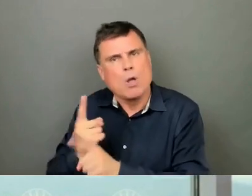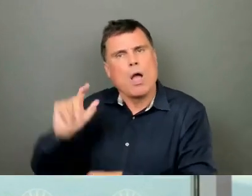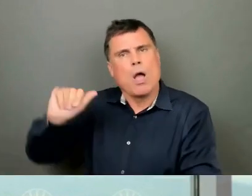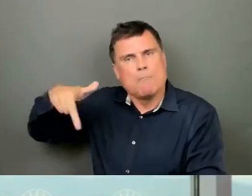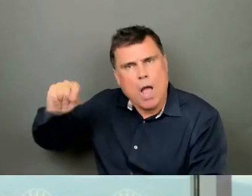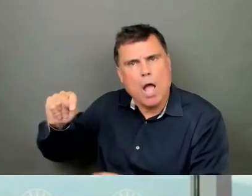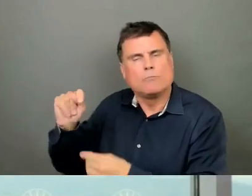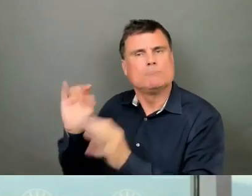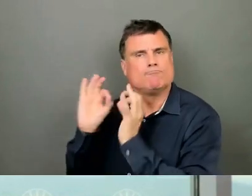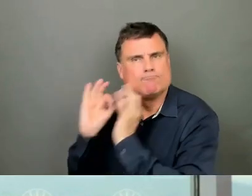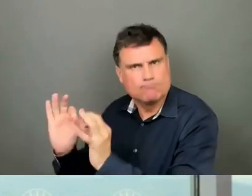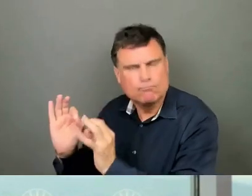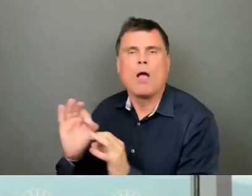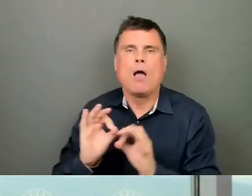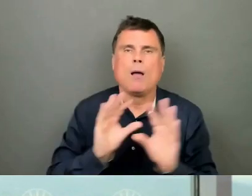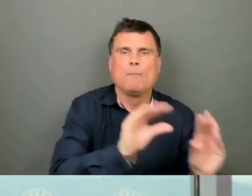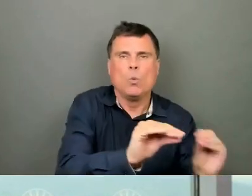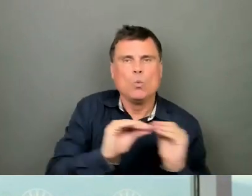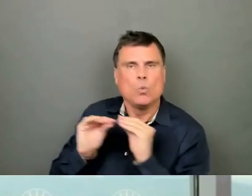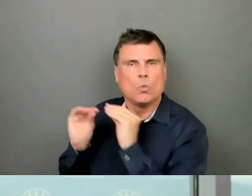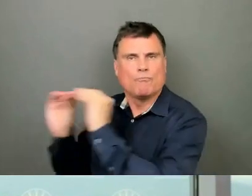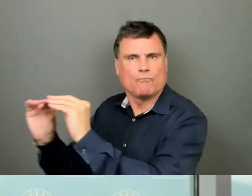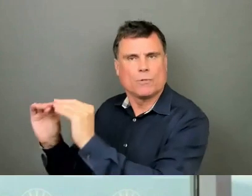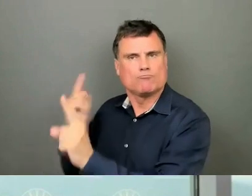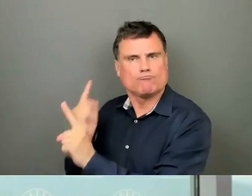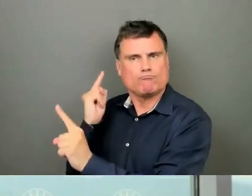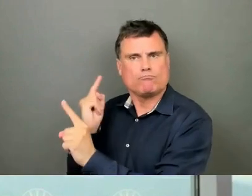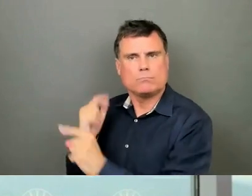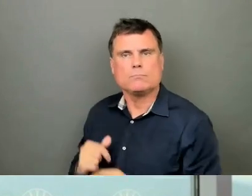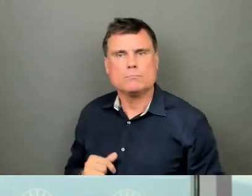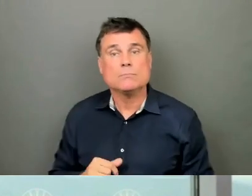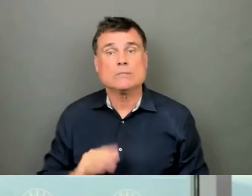And I understand that the park board is moving ahead